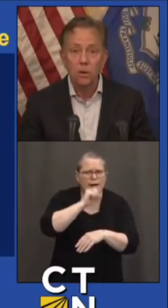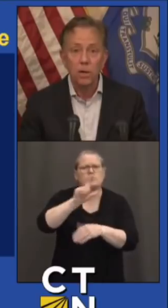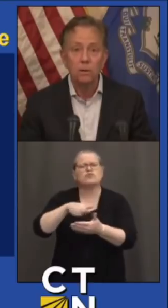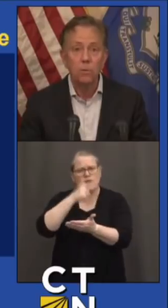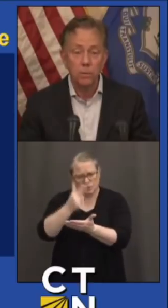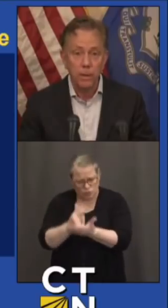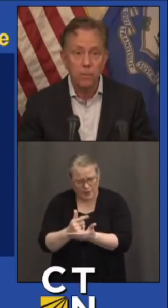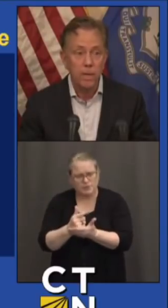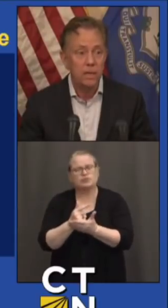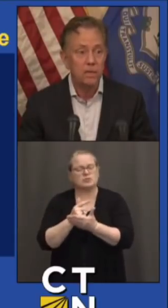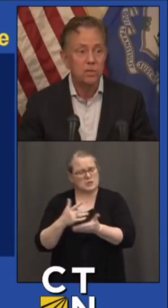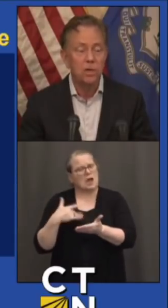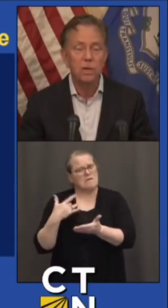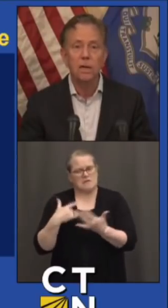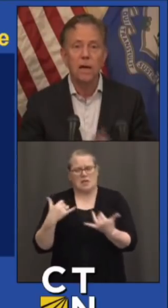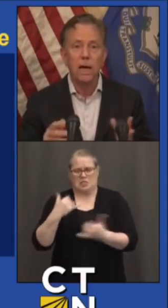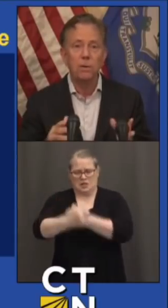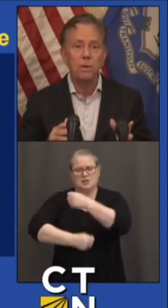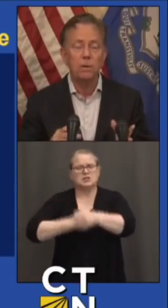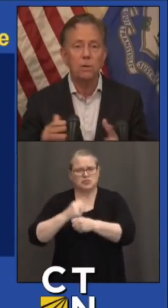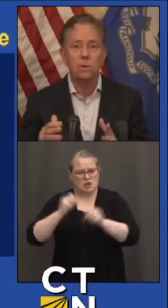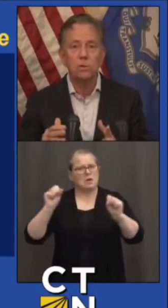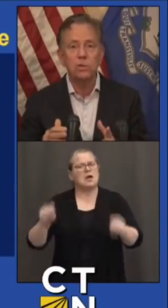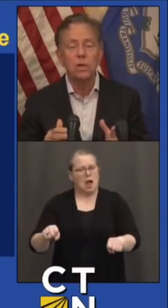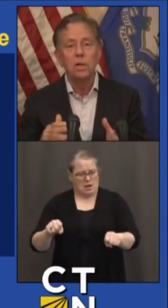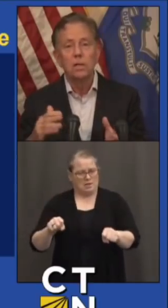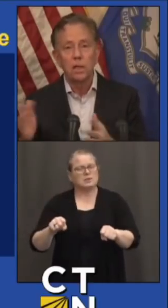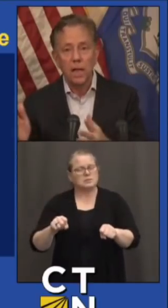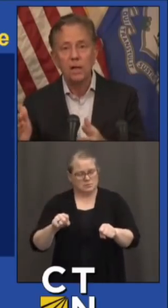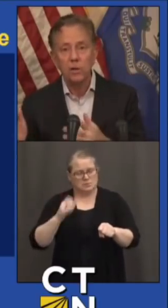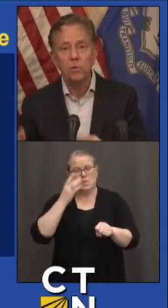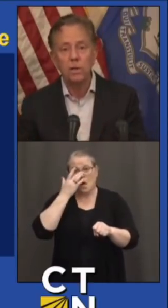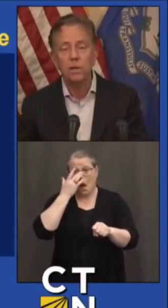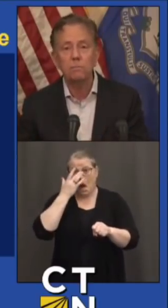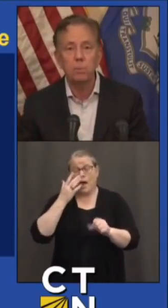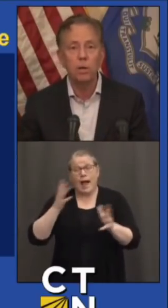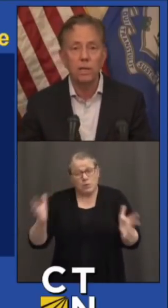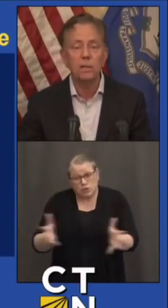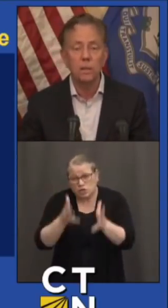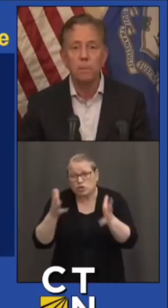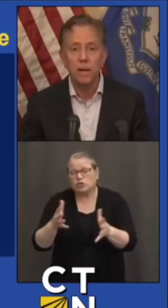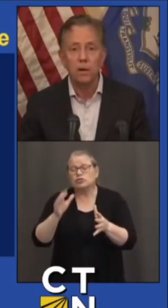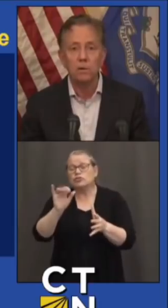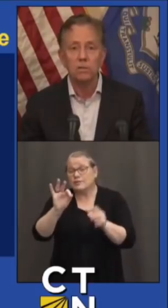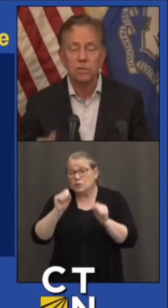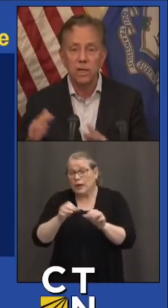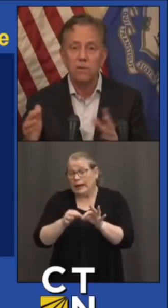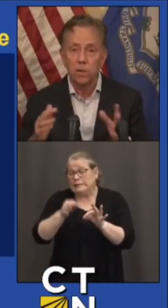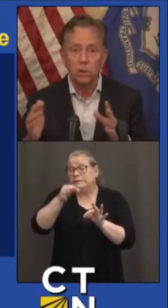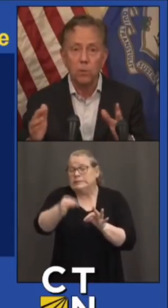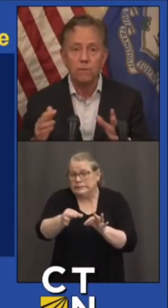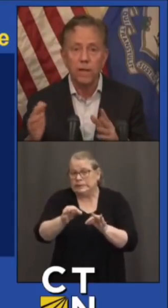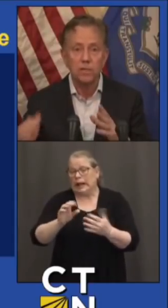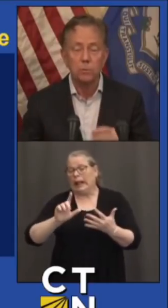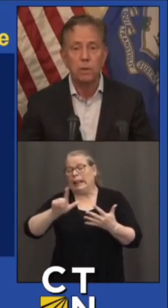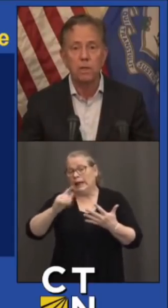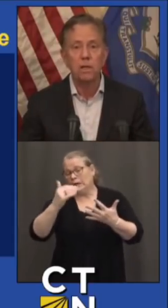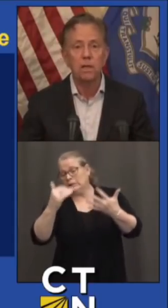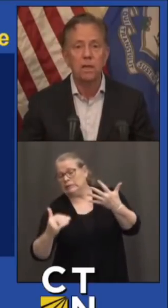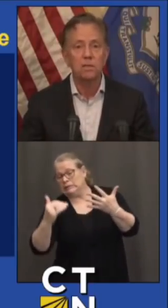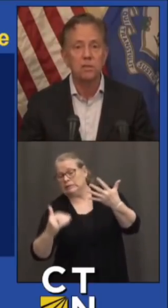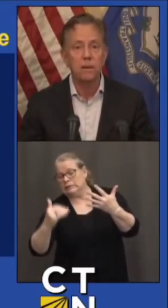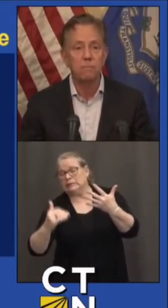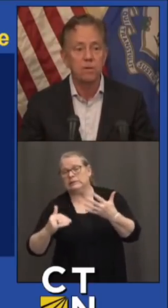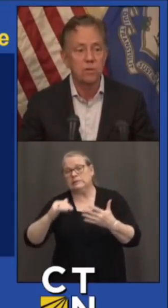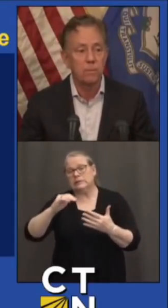able to count on it. We're going to be able to get this done. I would urge the later you can book it, the better. Just give you a little more flexibility